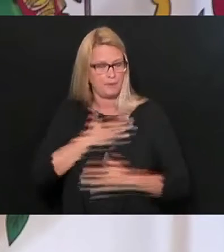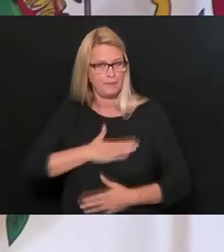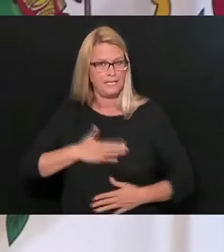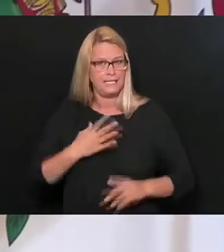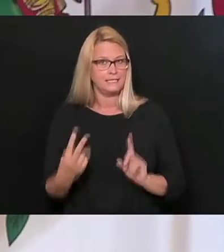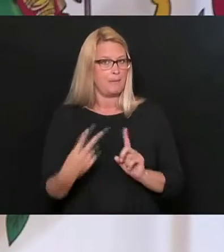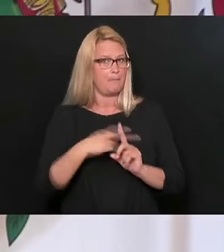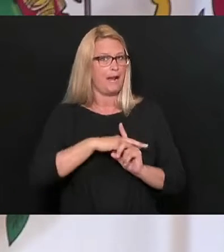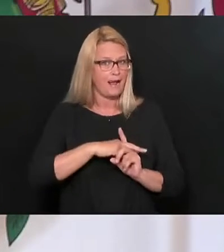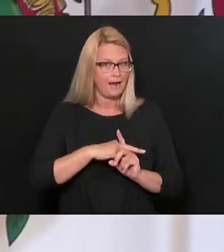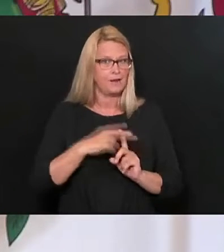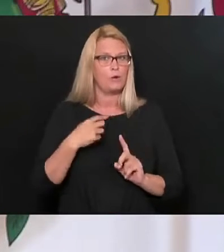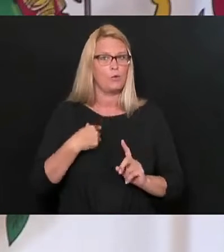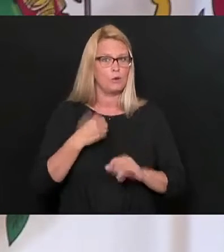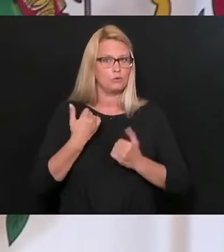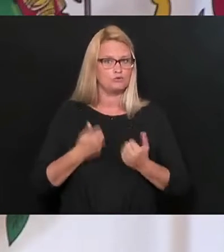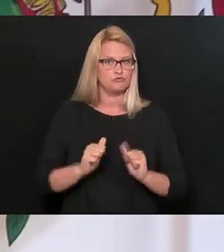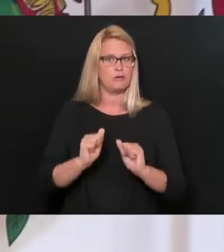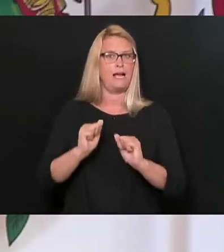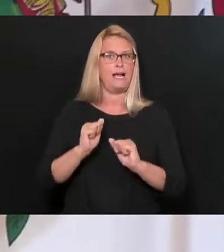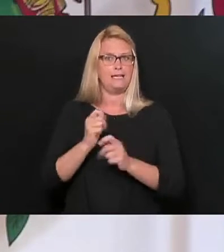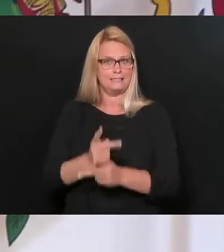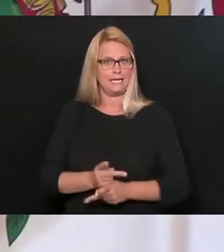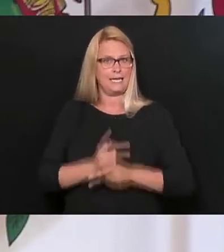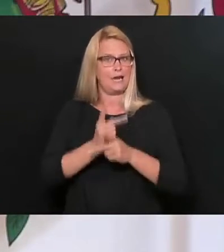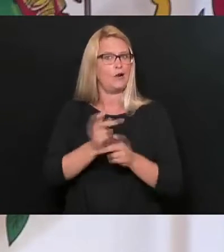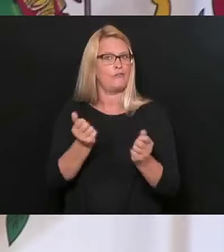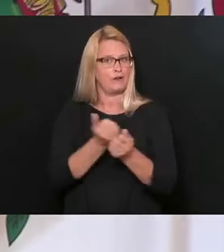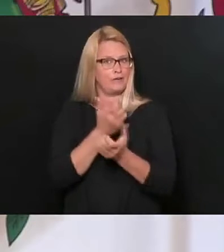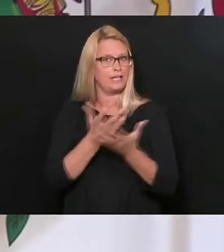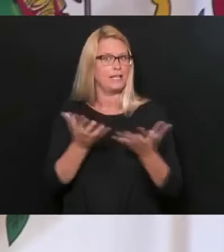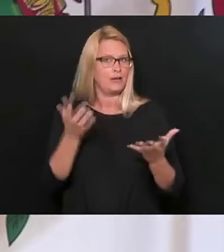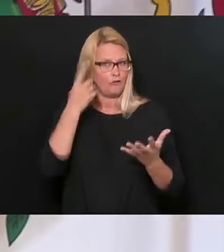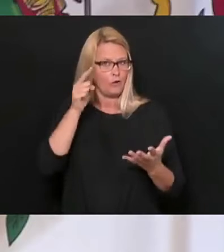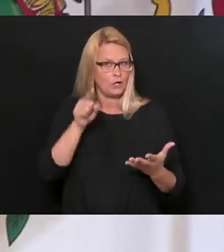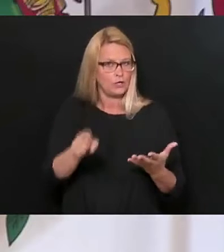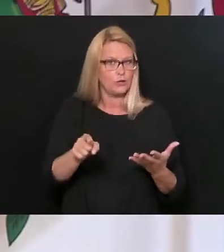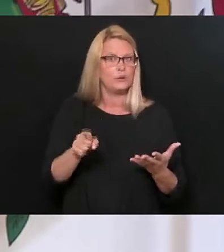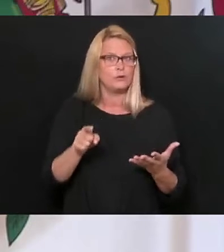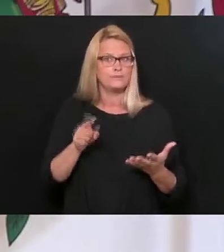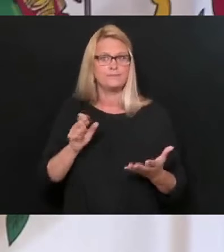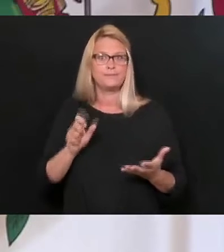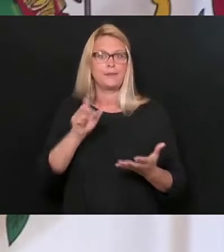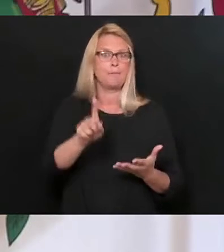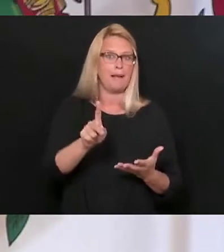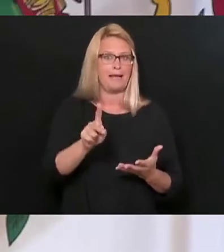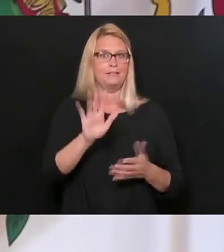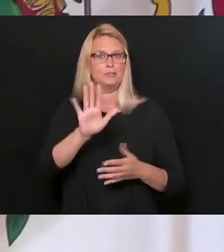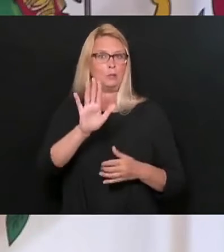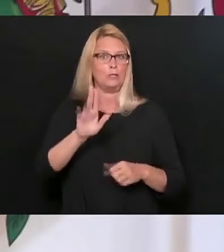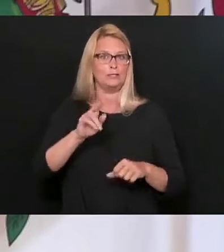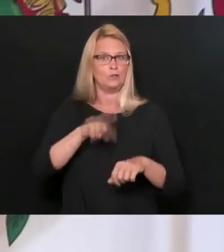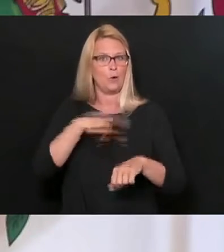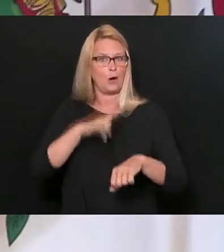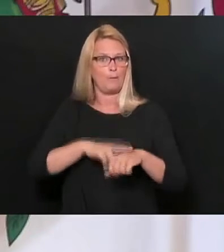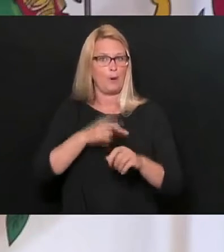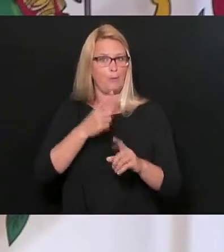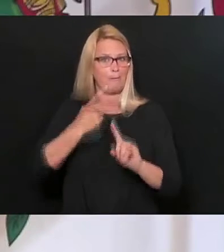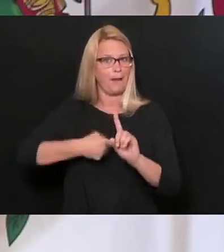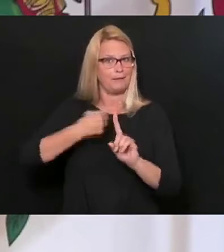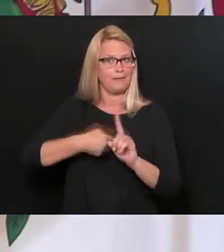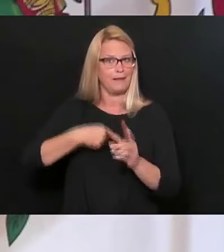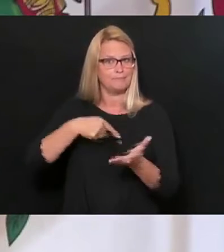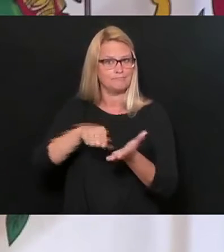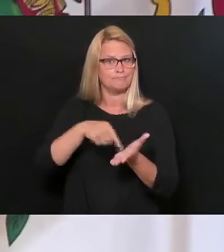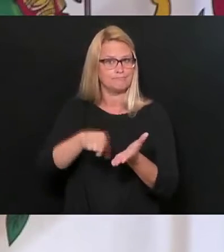apply and we'll try to get that taken care of and get you back in good shape and everything be okay.